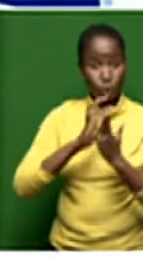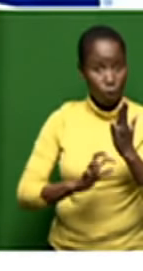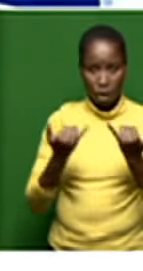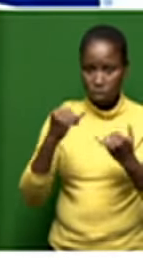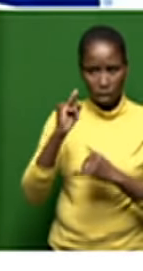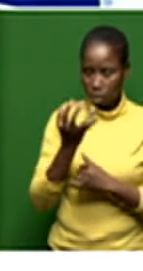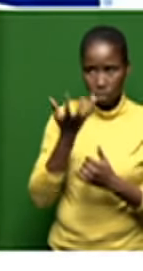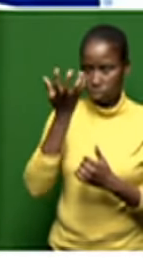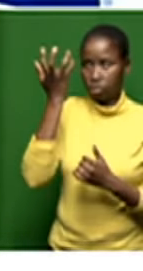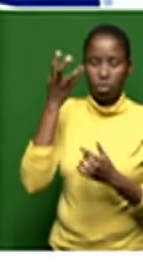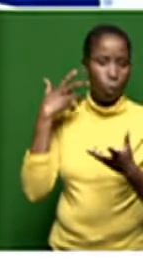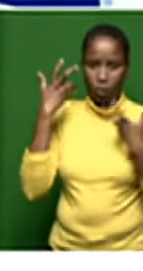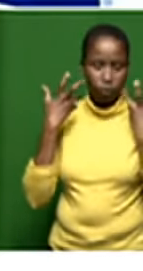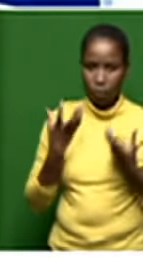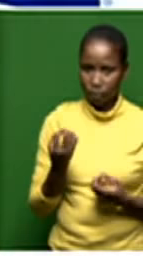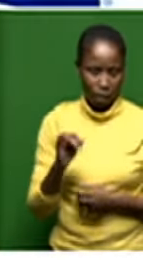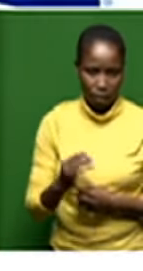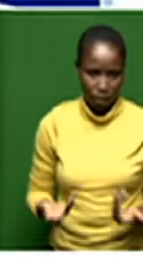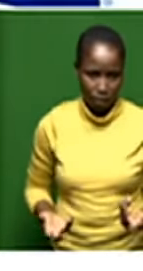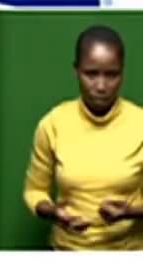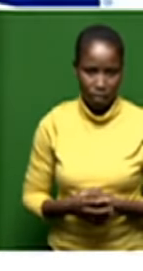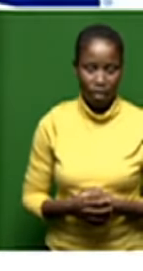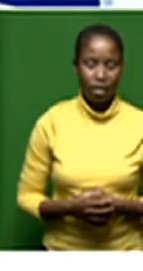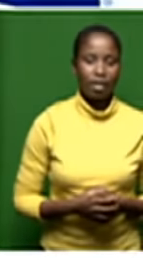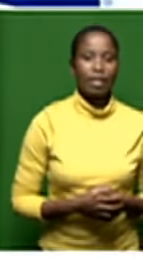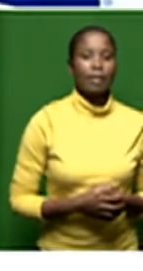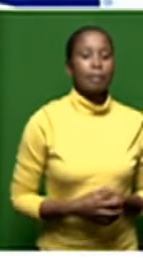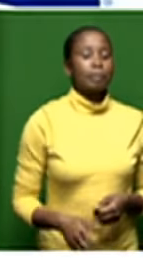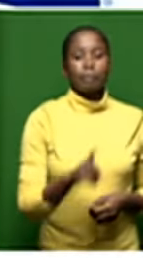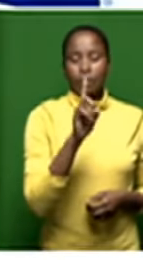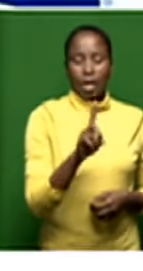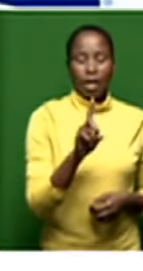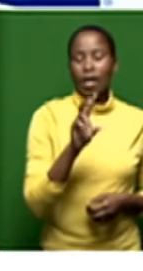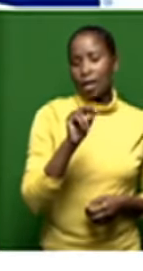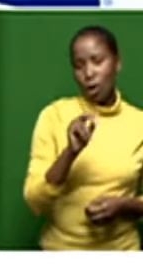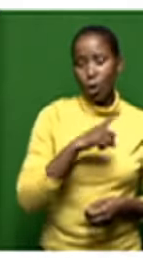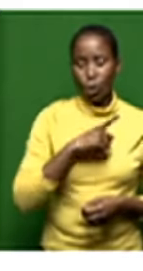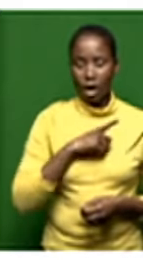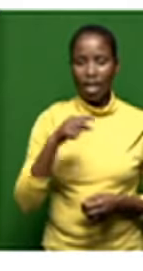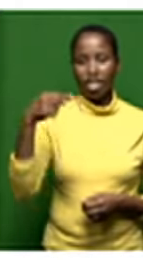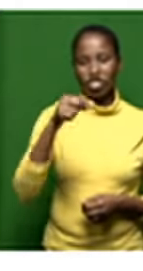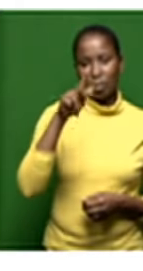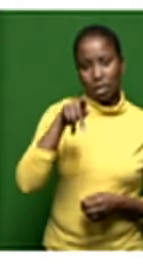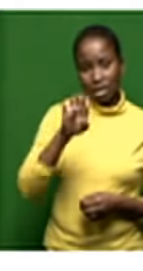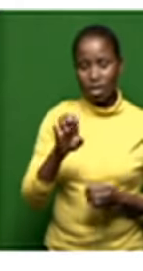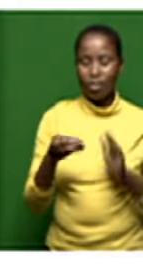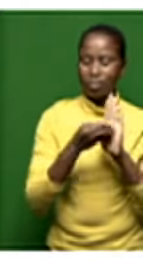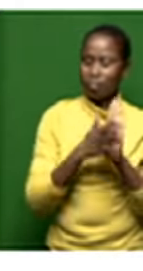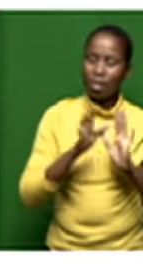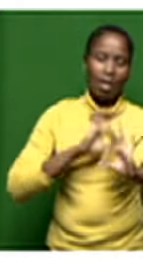the air not up in the air i think the gpa was very clear in terms of the process